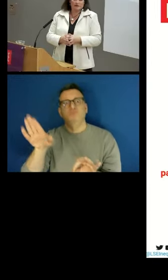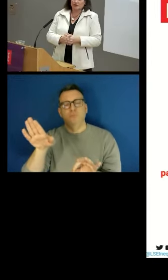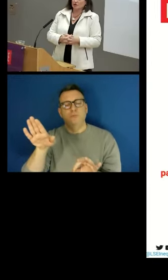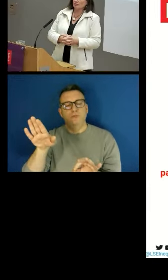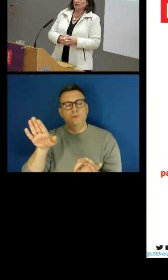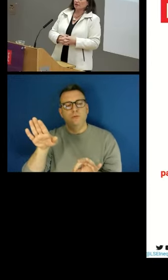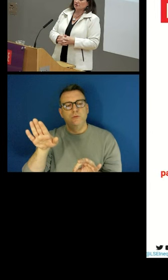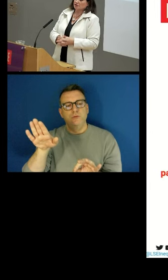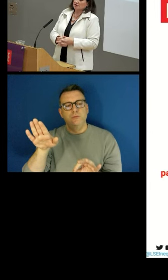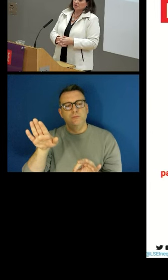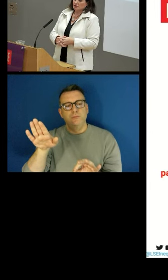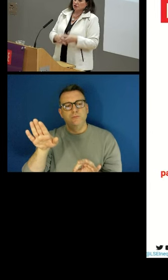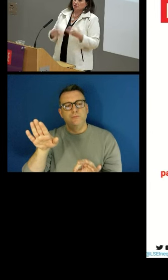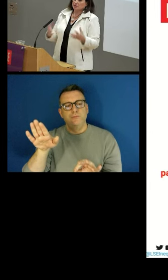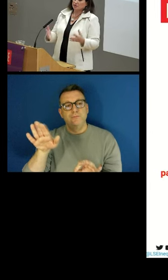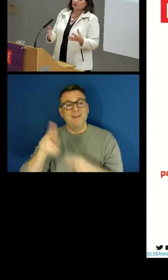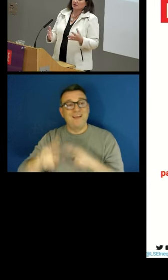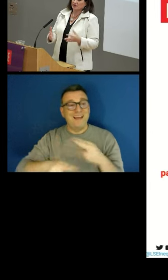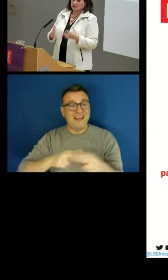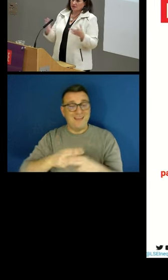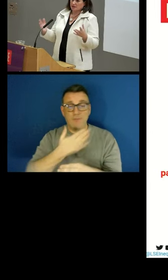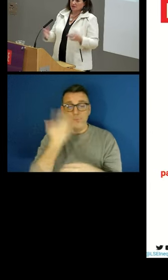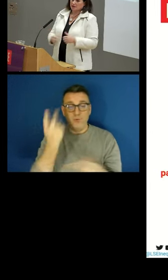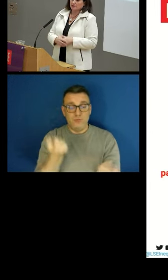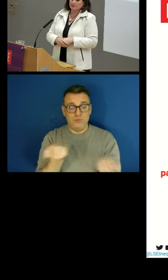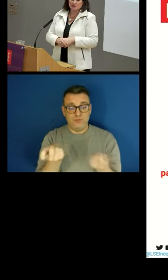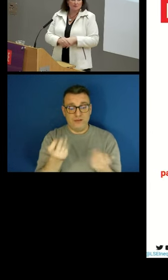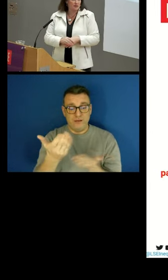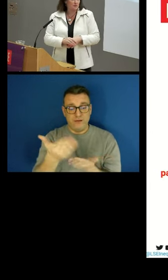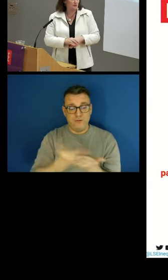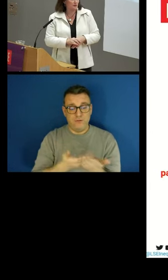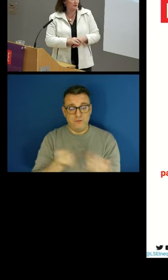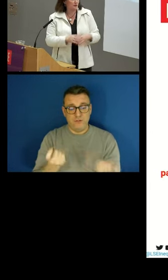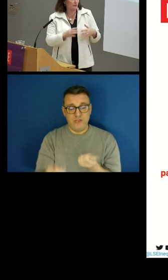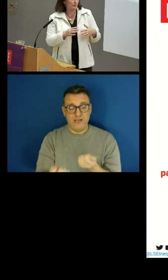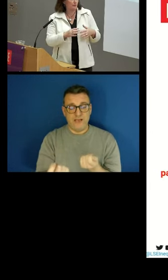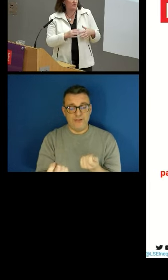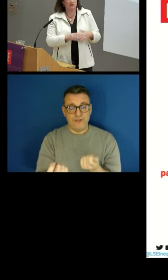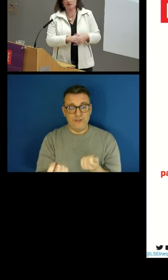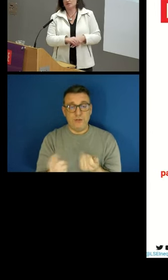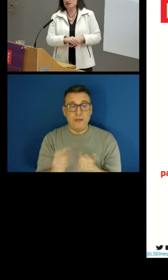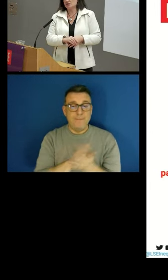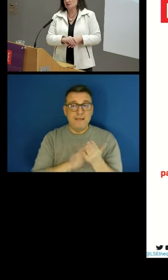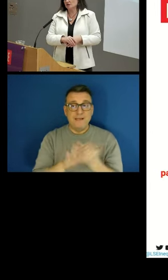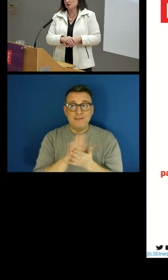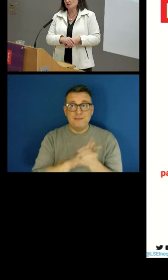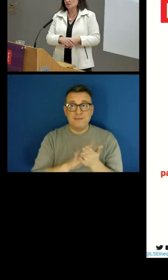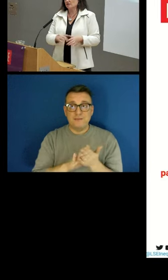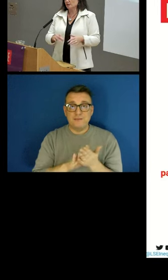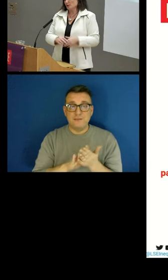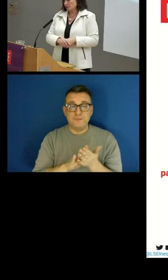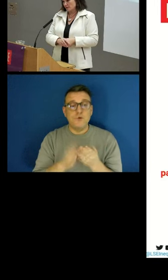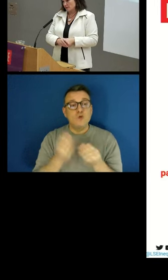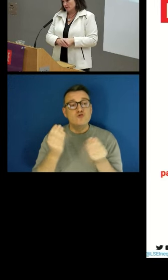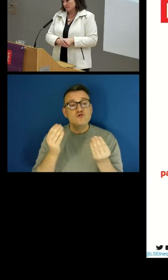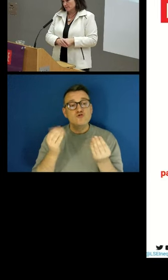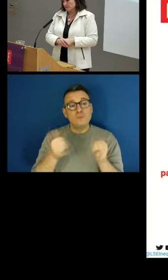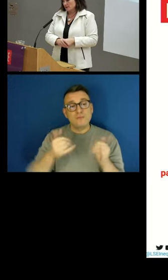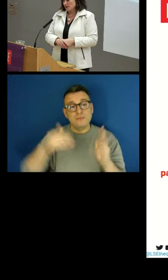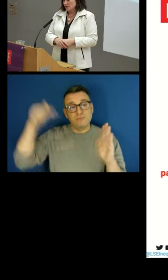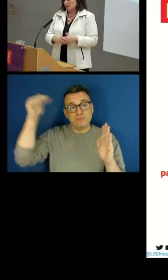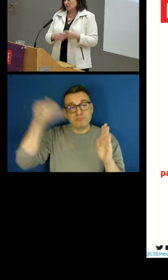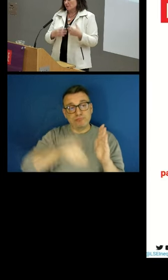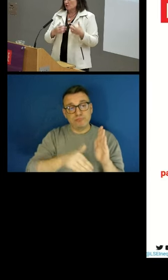And if there's no regulatory change to improve things, then sometimes deteriorations occur even below the radar.